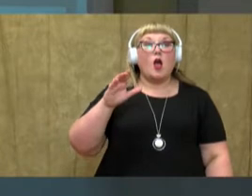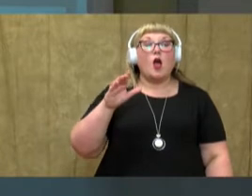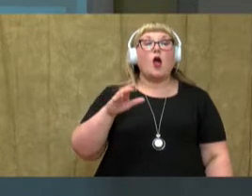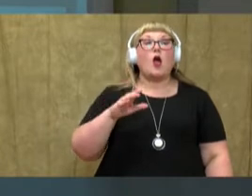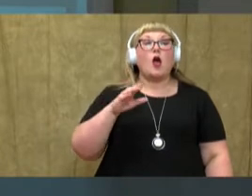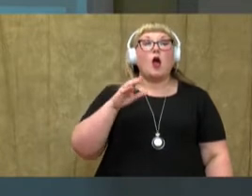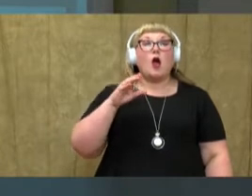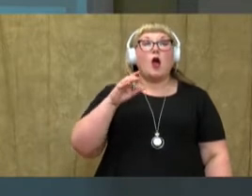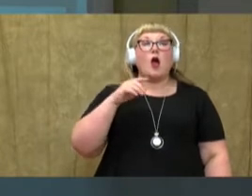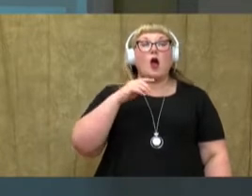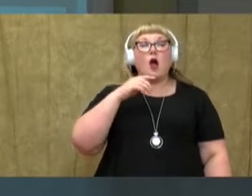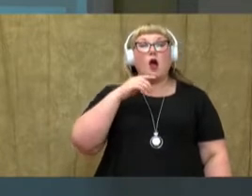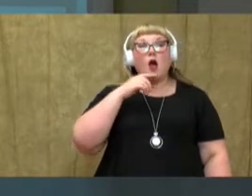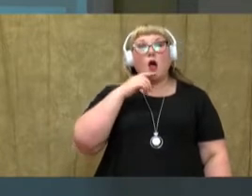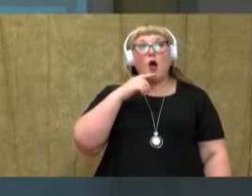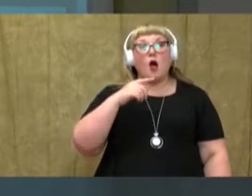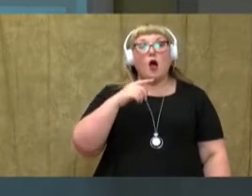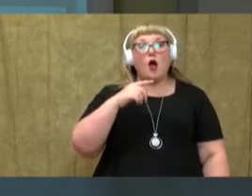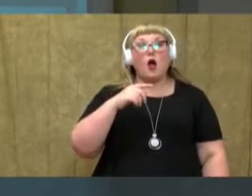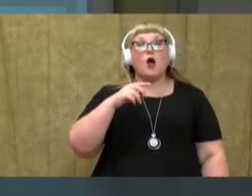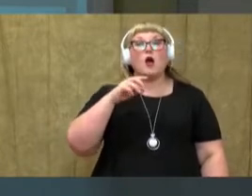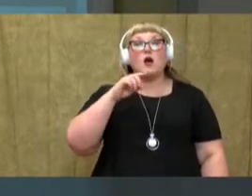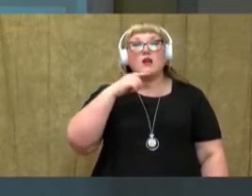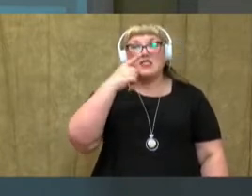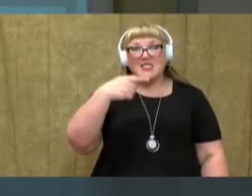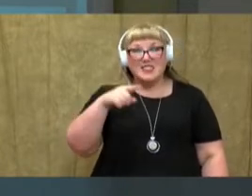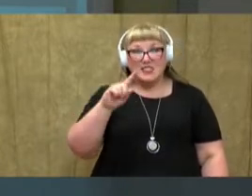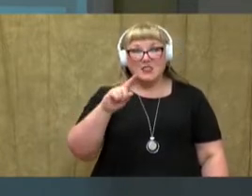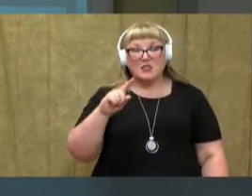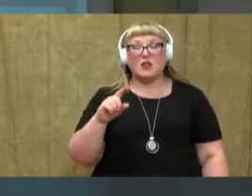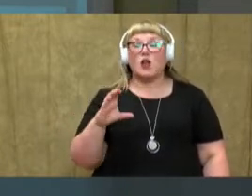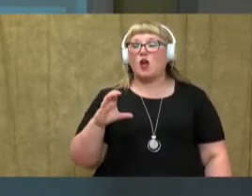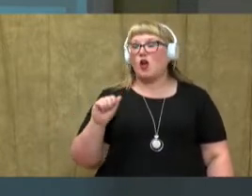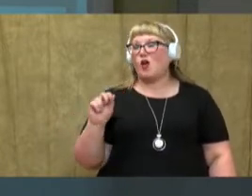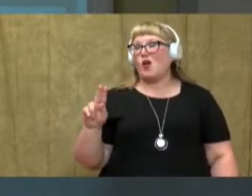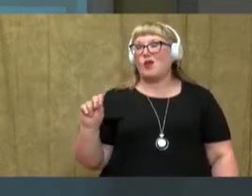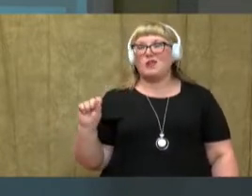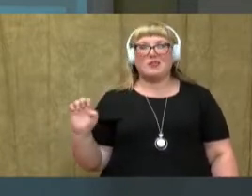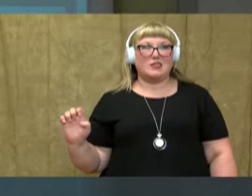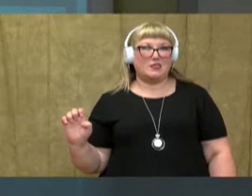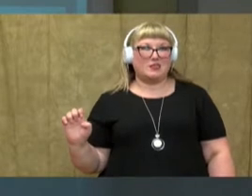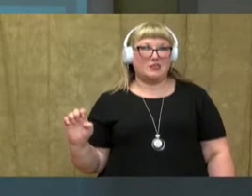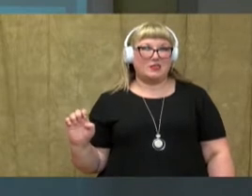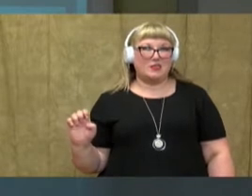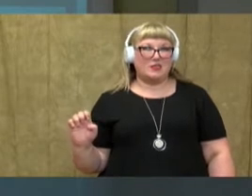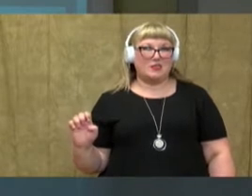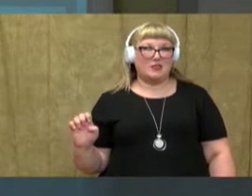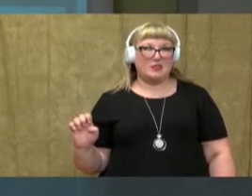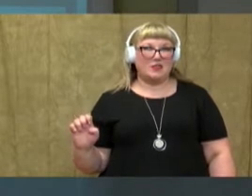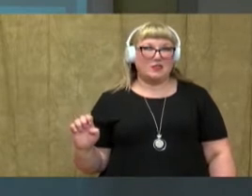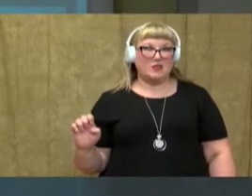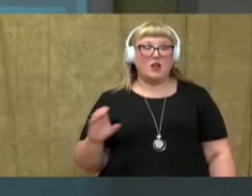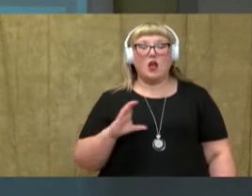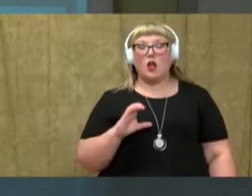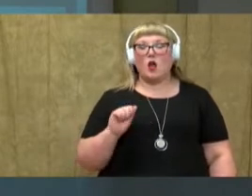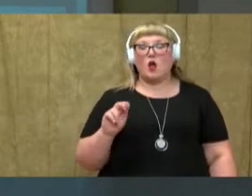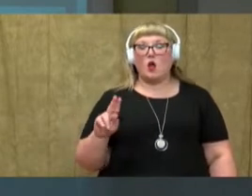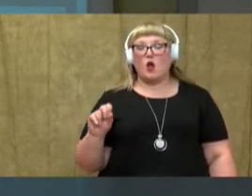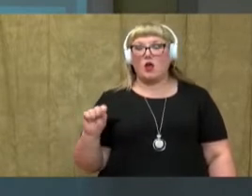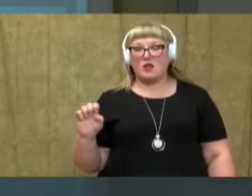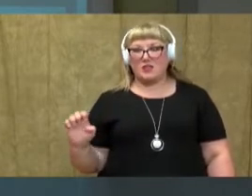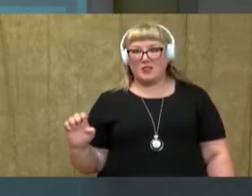Do you hear? What do you hear? That's right. You just hear aww. Let's write the sounds we hear in cause.